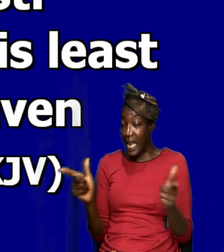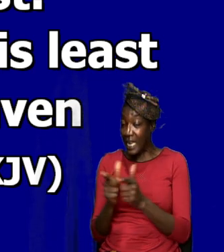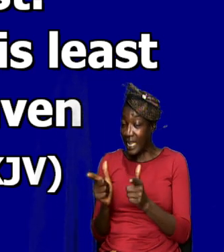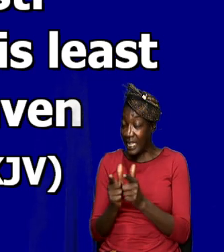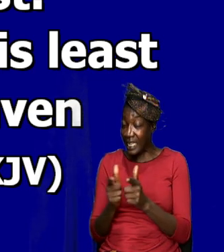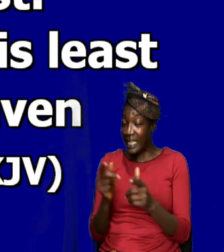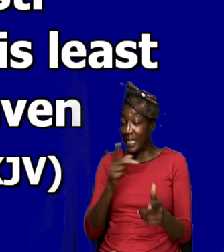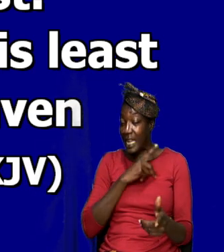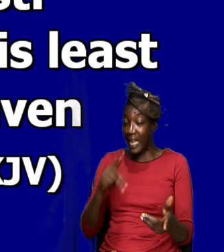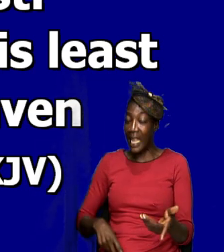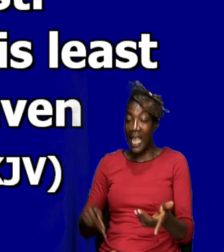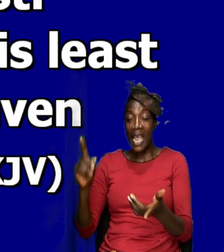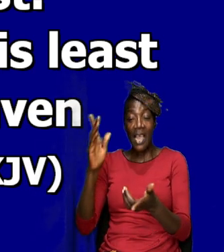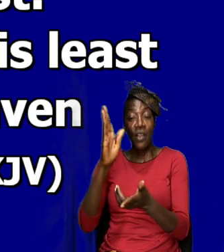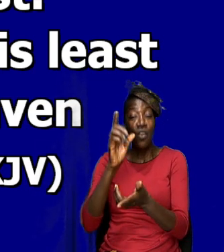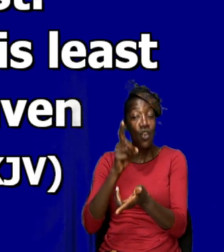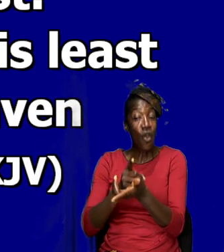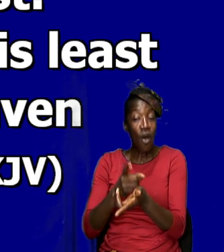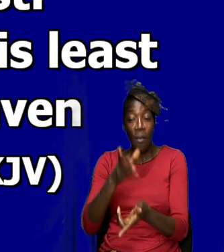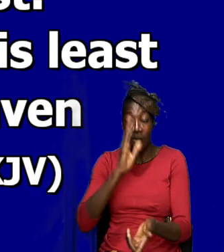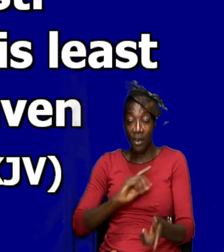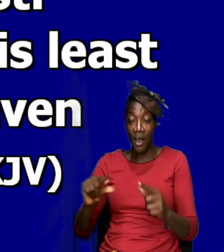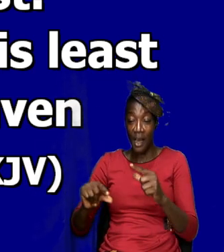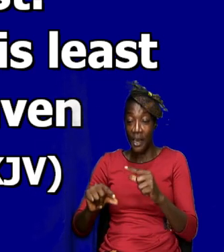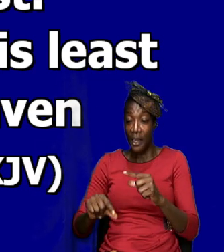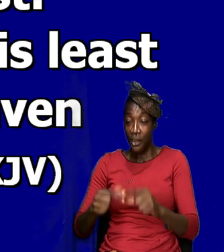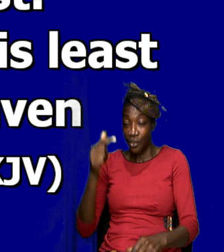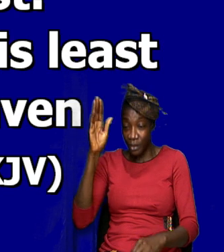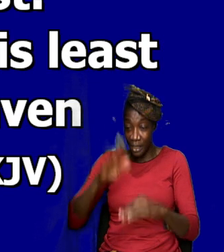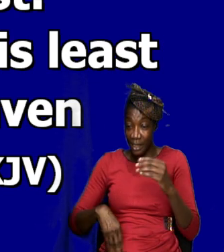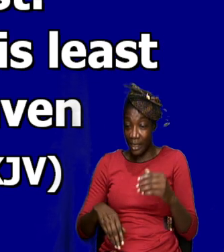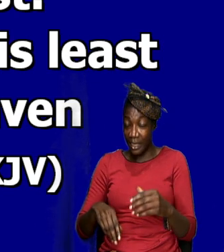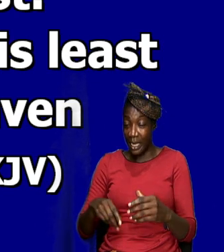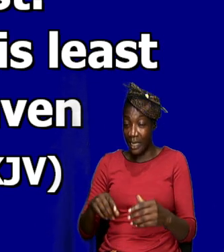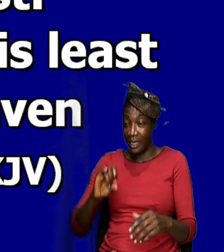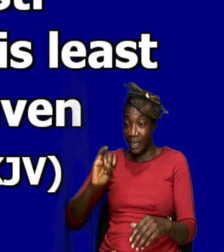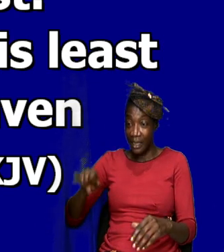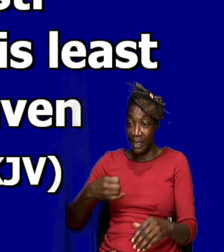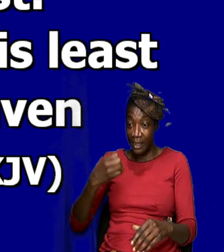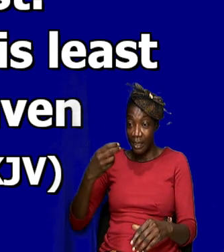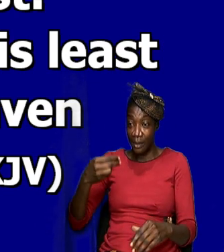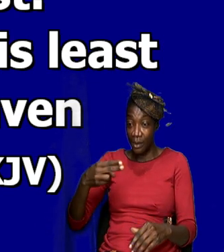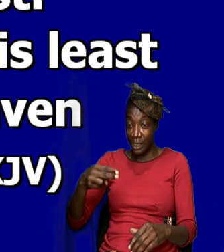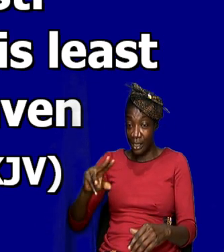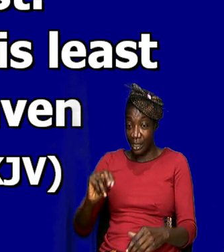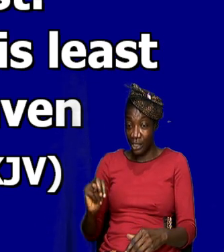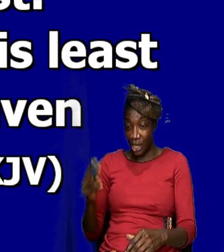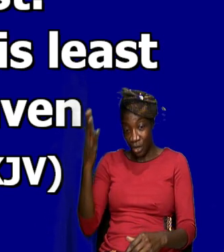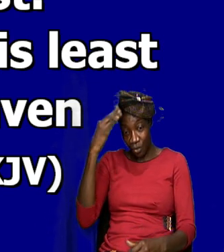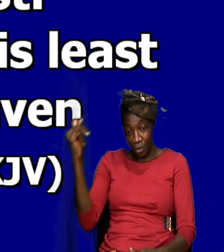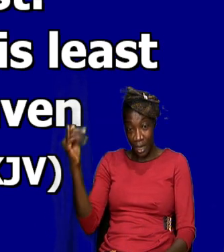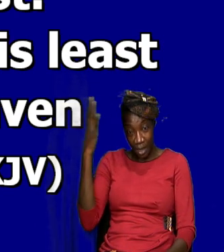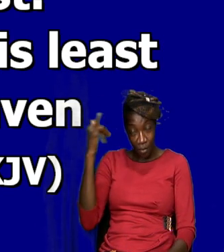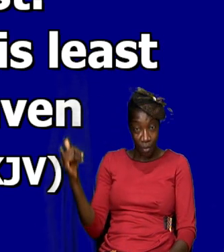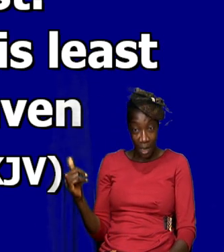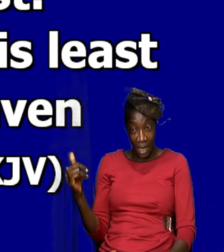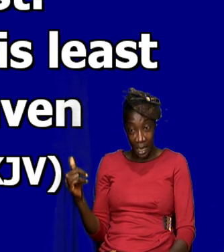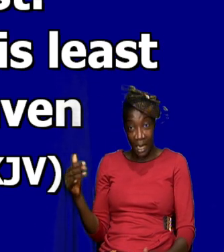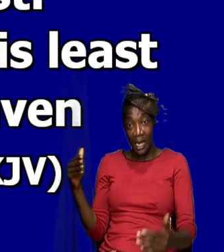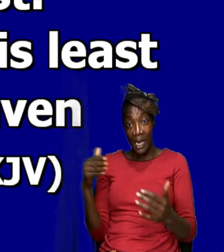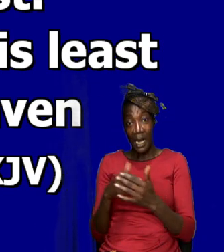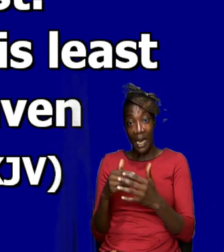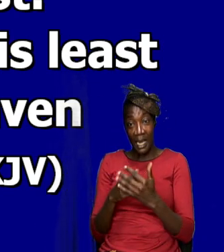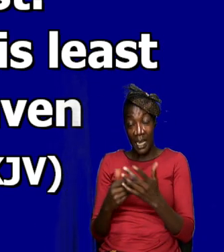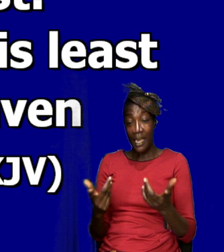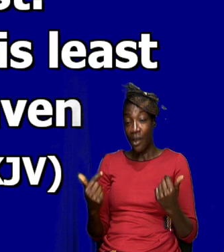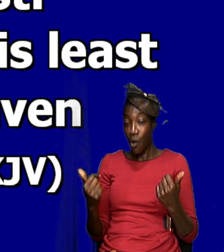kingdom of God is greater than John why why the least in the kingdom of God is greater than John again it